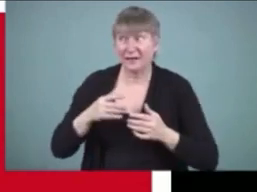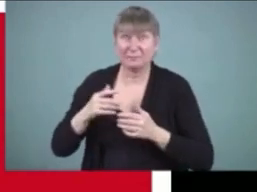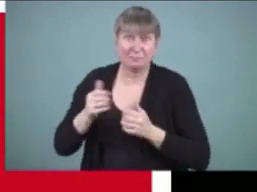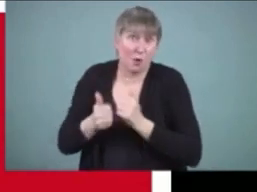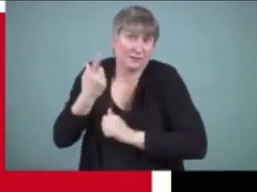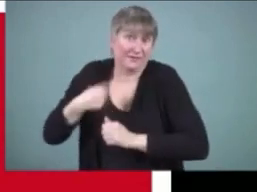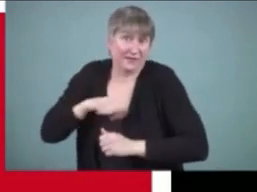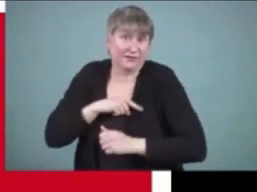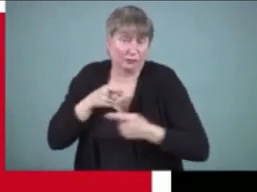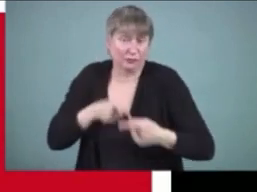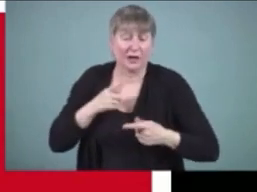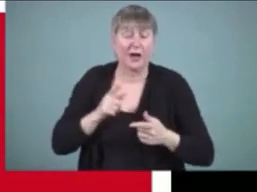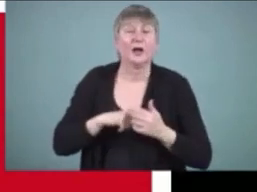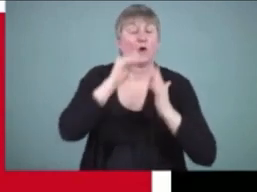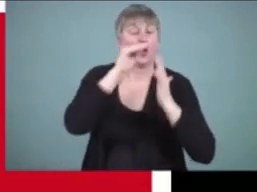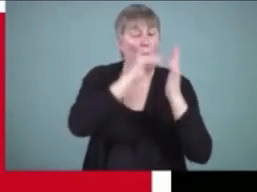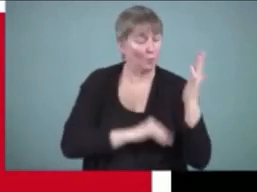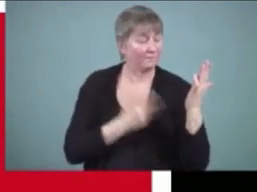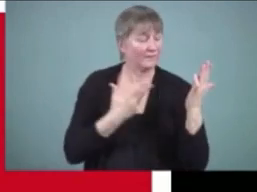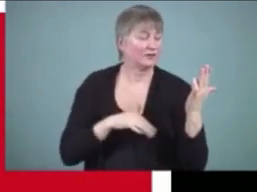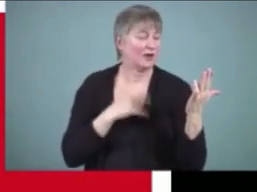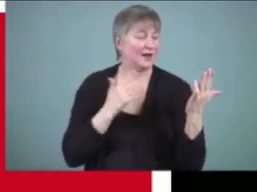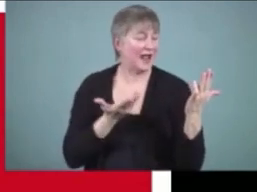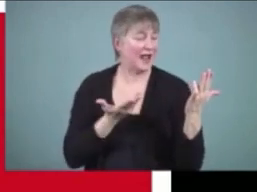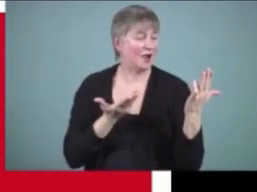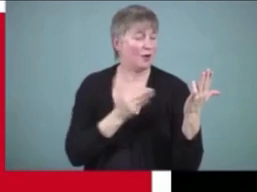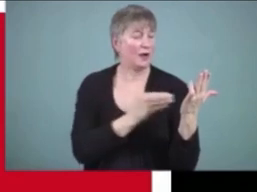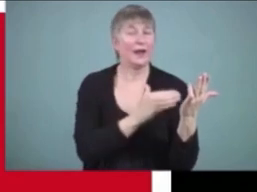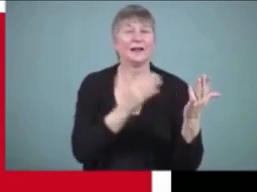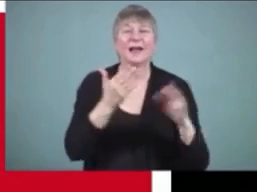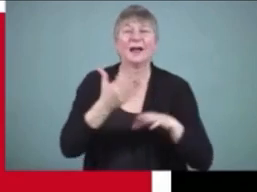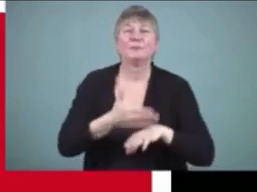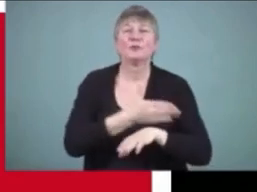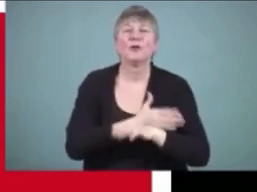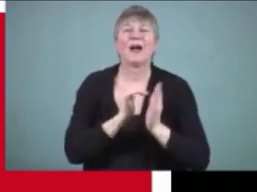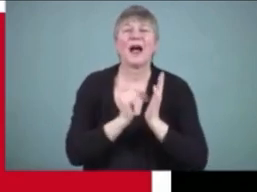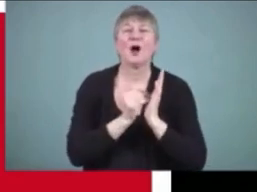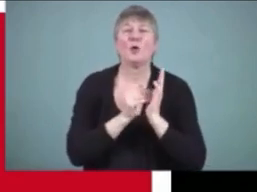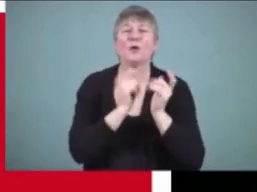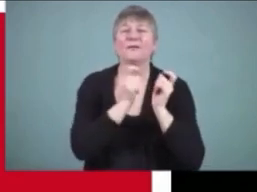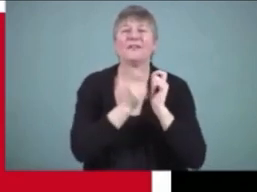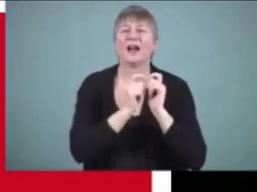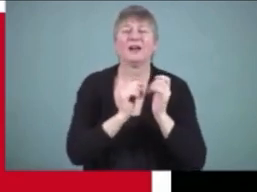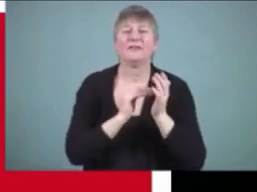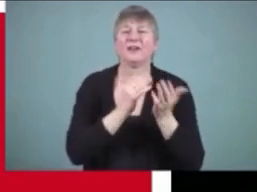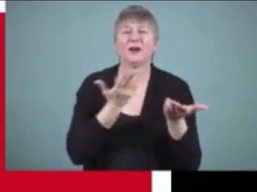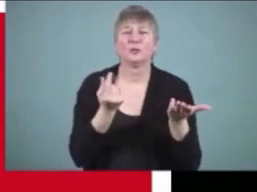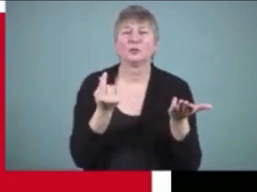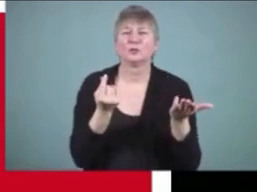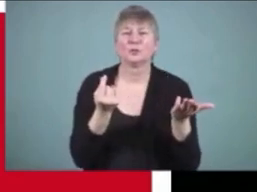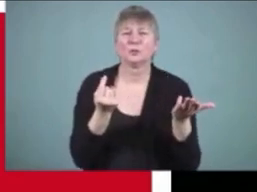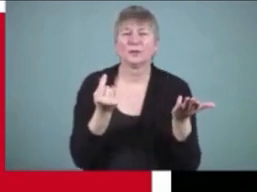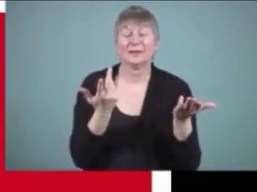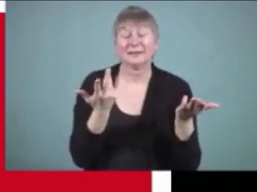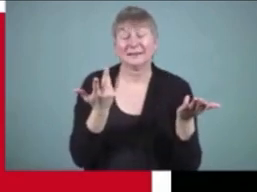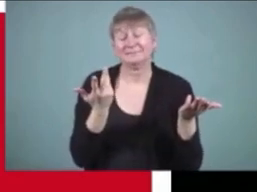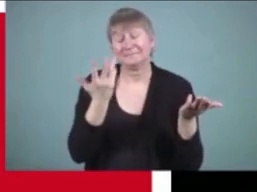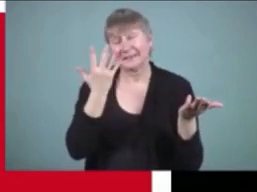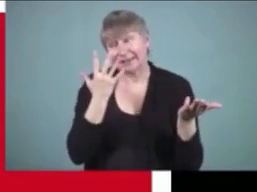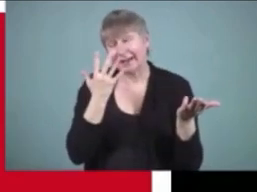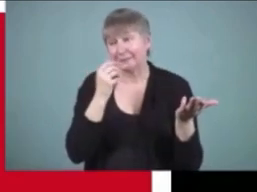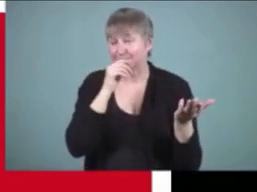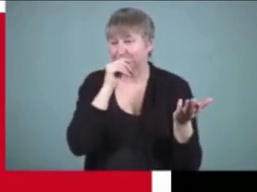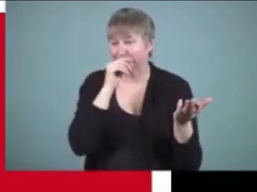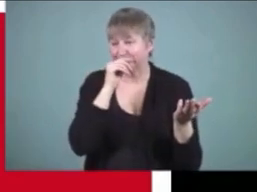what can we do to make it better sadly or most frustratingly it's probably where there are the least